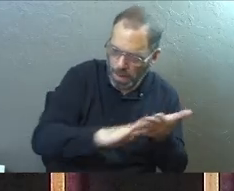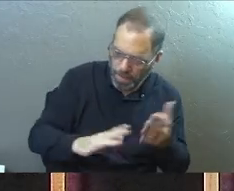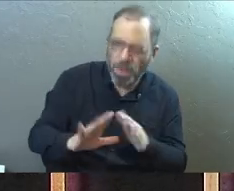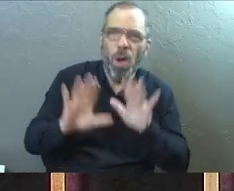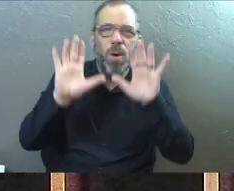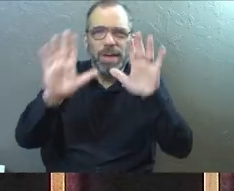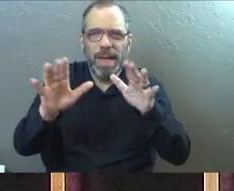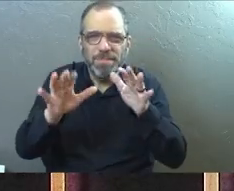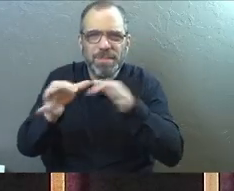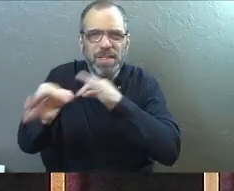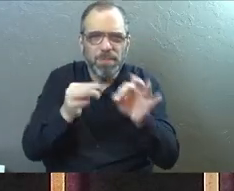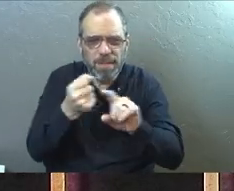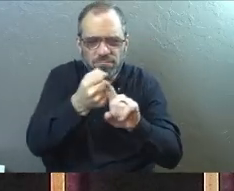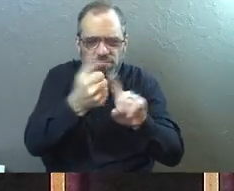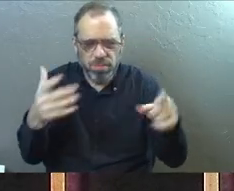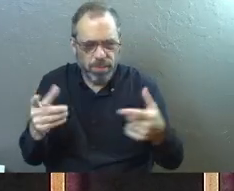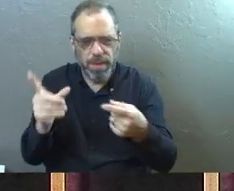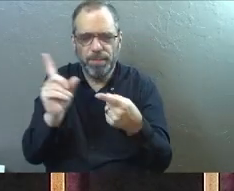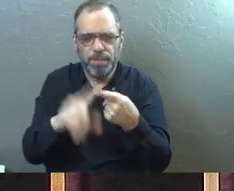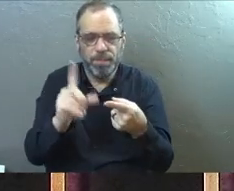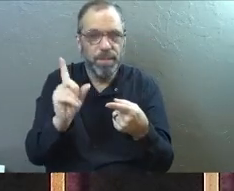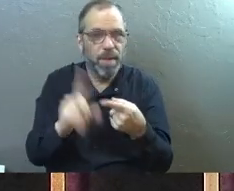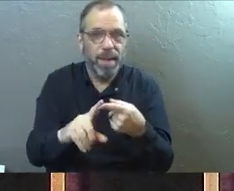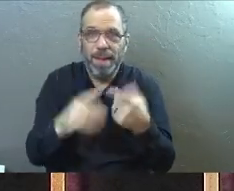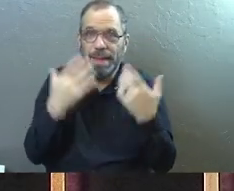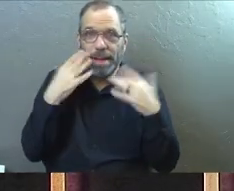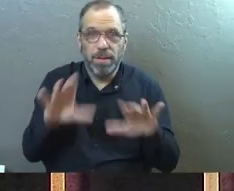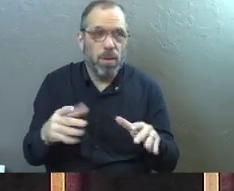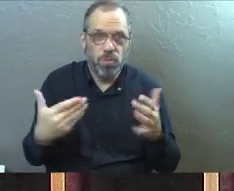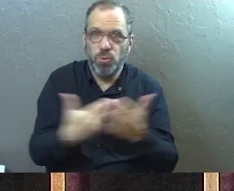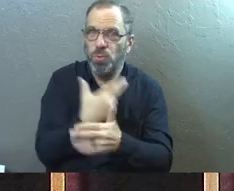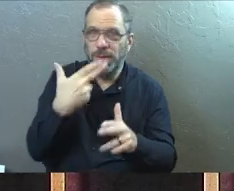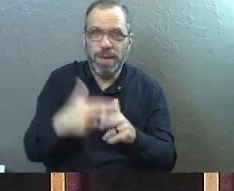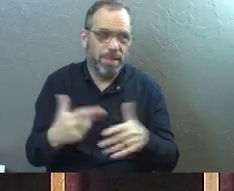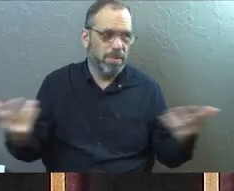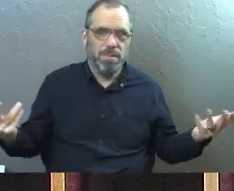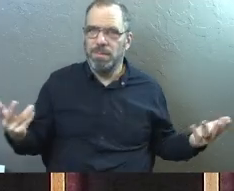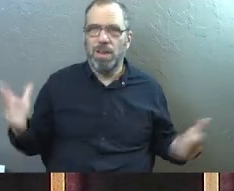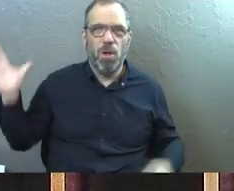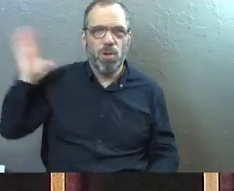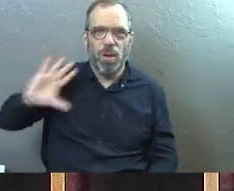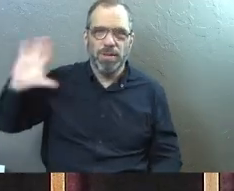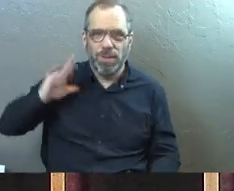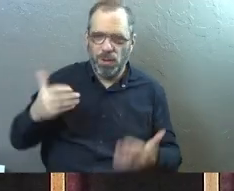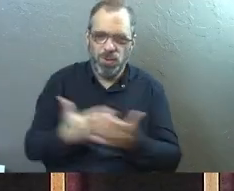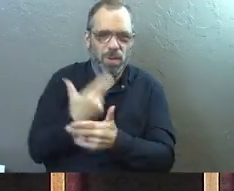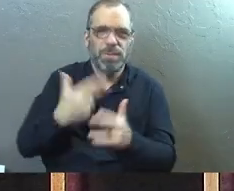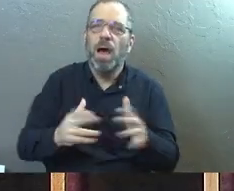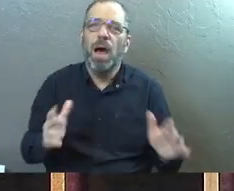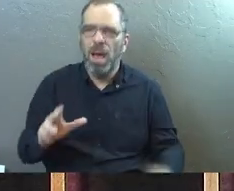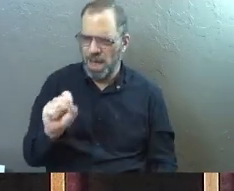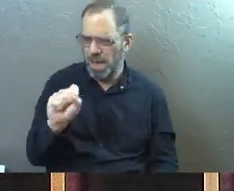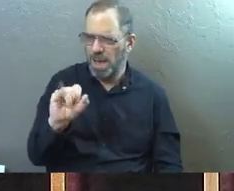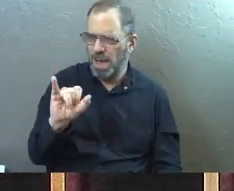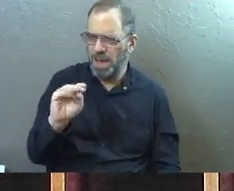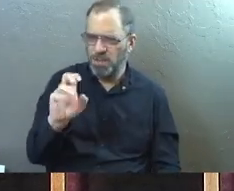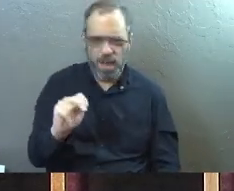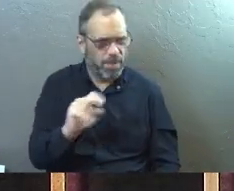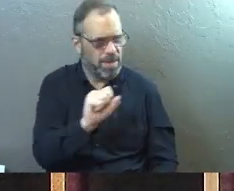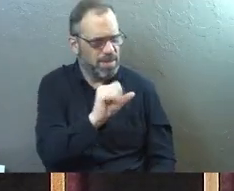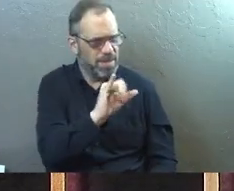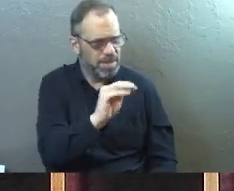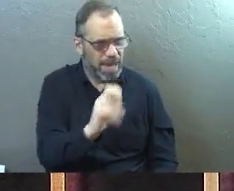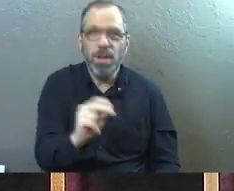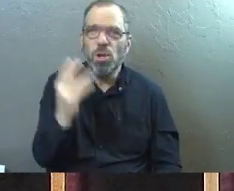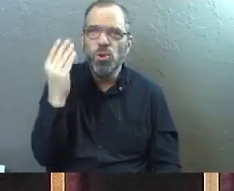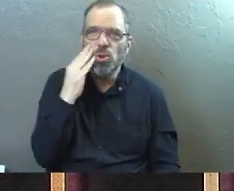So let's break this down. First thing we need to recognize is they did not know how to come up with new names, okay, back in the day. How many Simons? weren't, Simon? It's